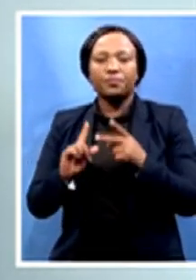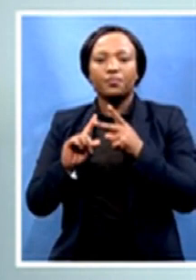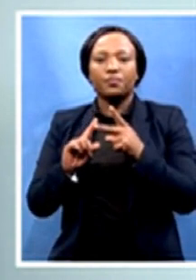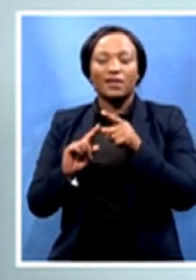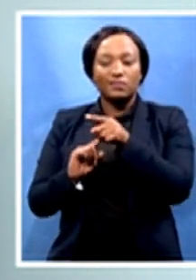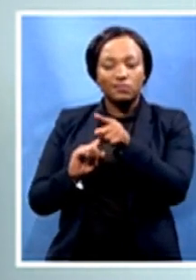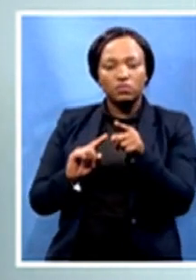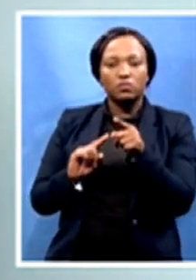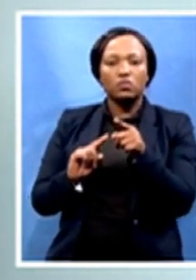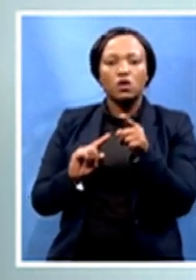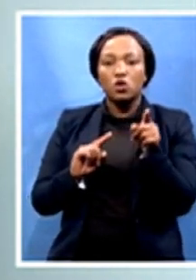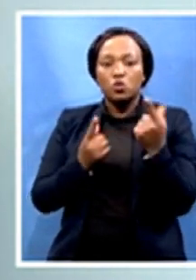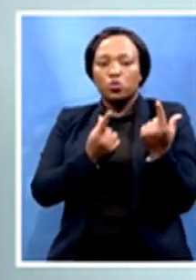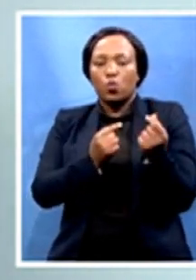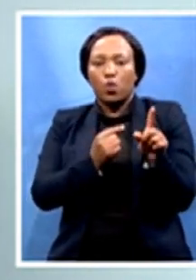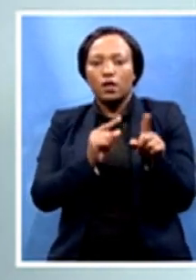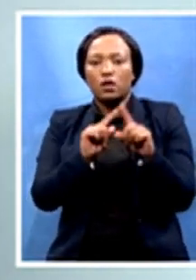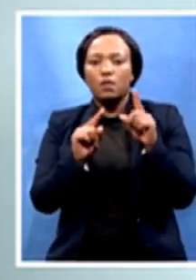a recovery plan. How is it going?